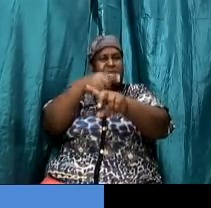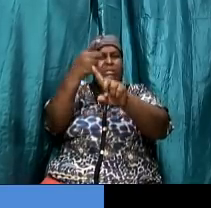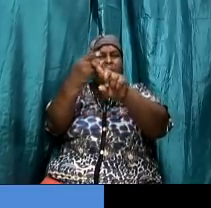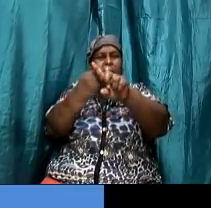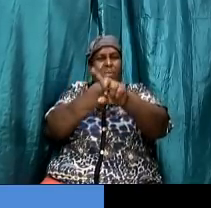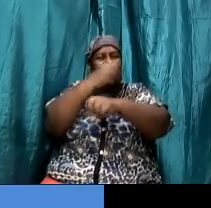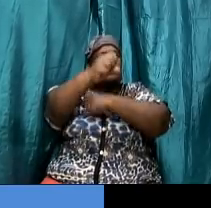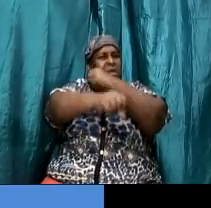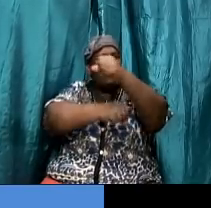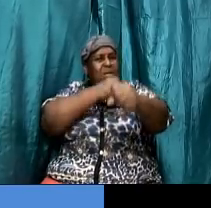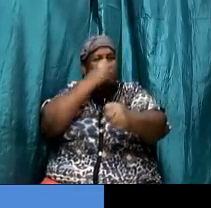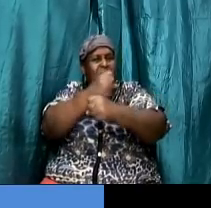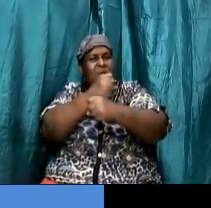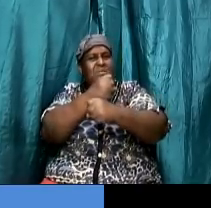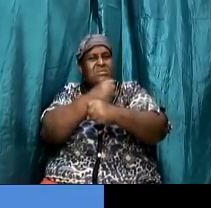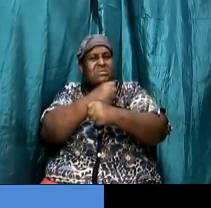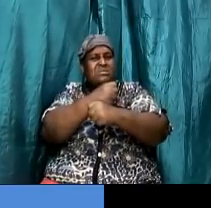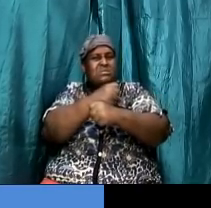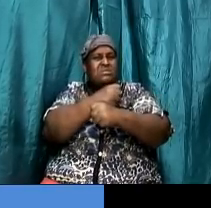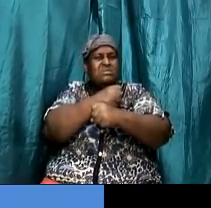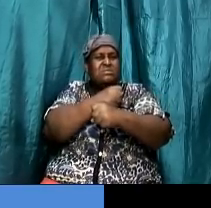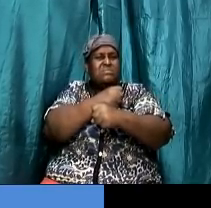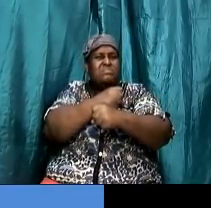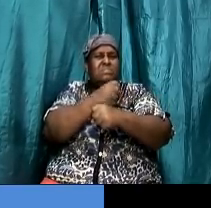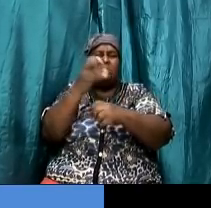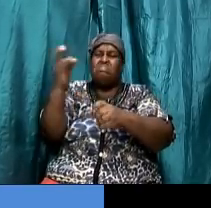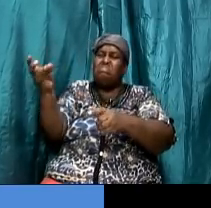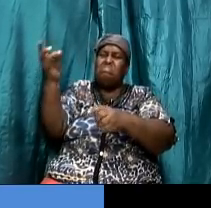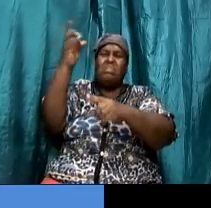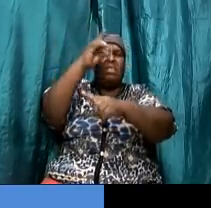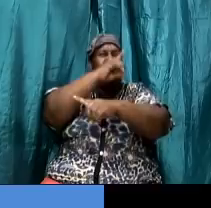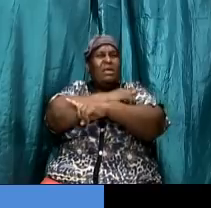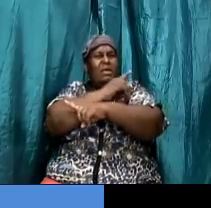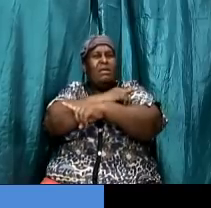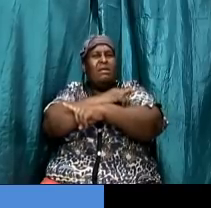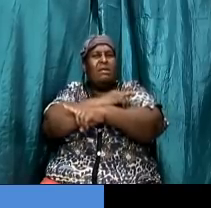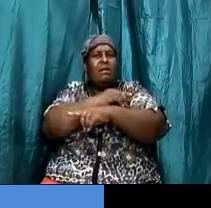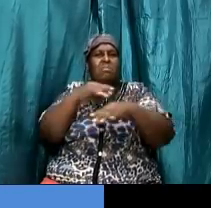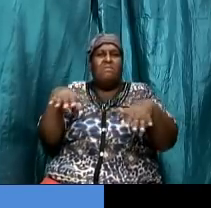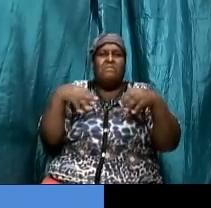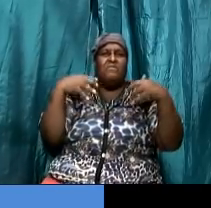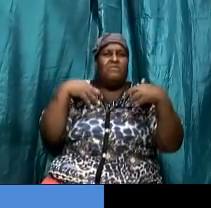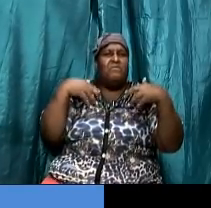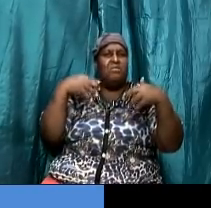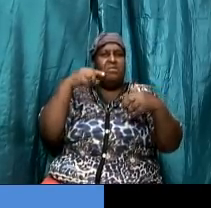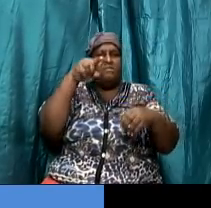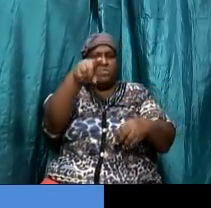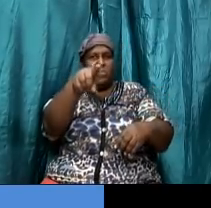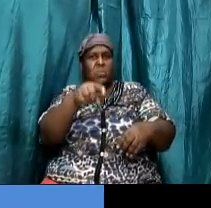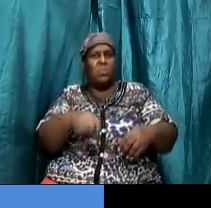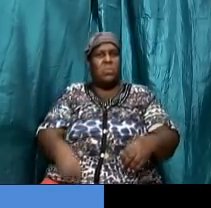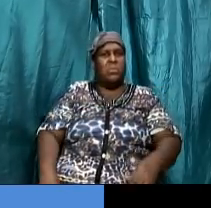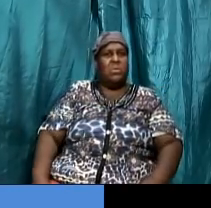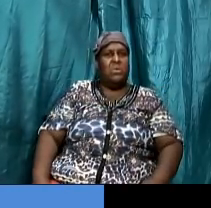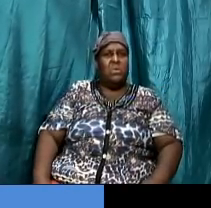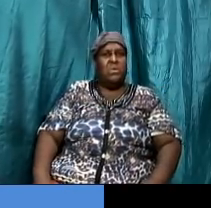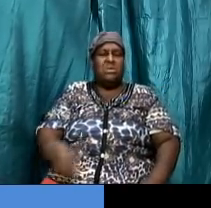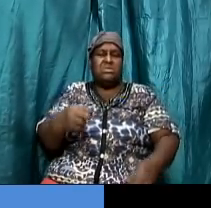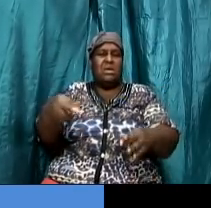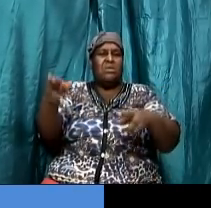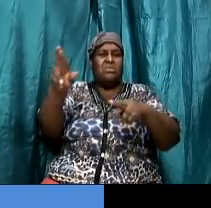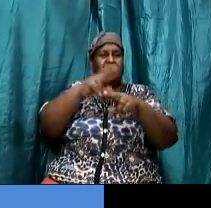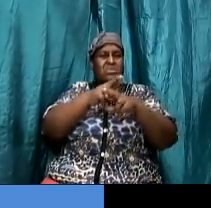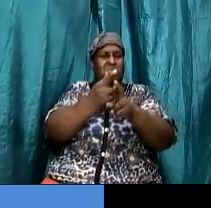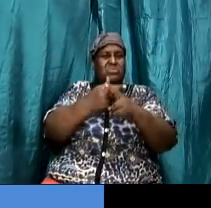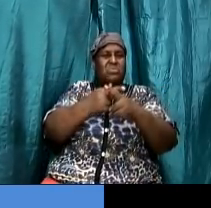this is a reverse these talking about the sabbath days he said i am afraid of you lest i have bestowed upon you